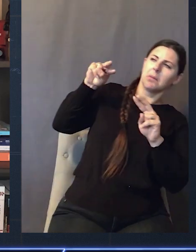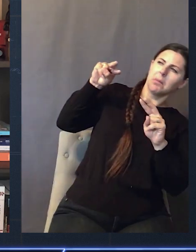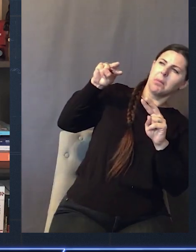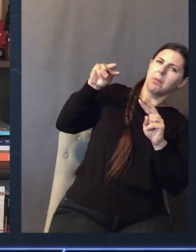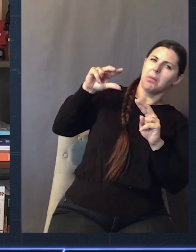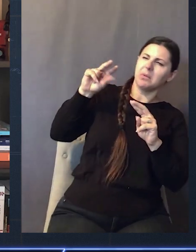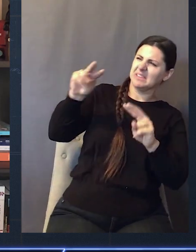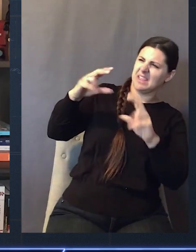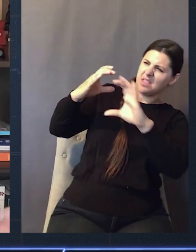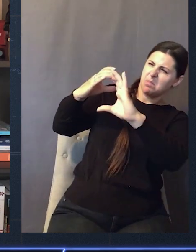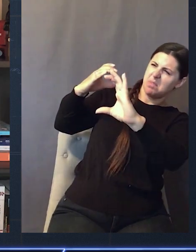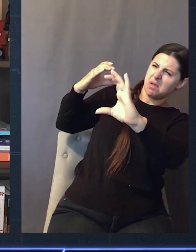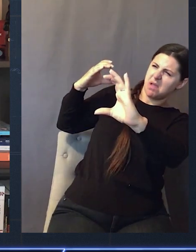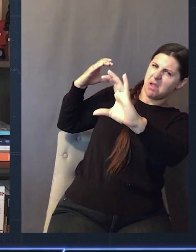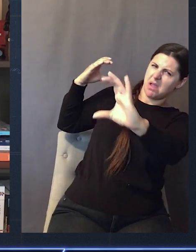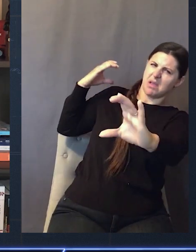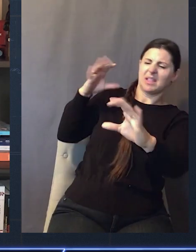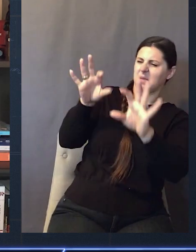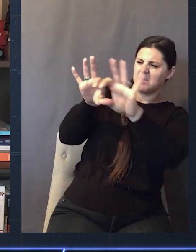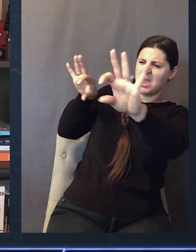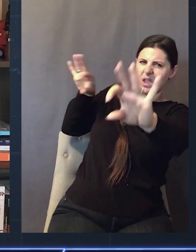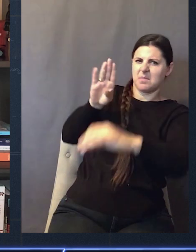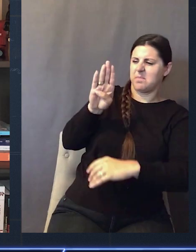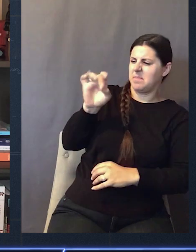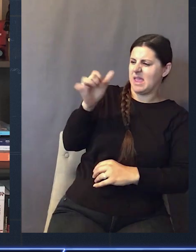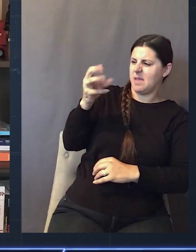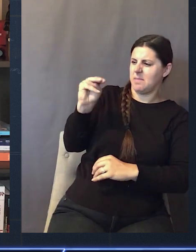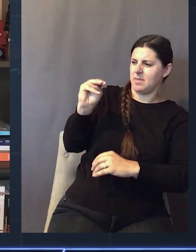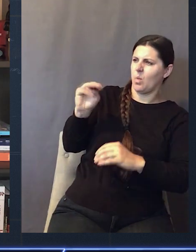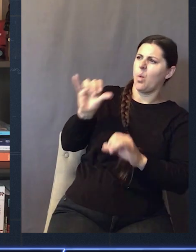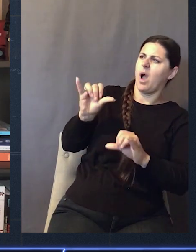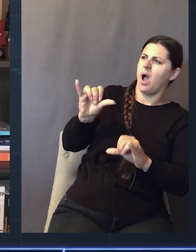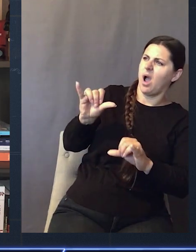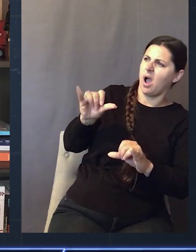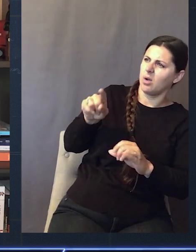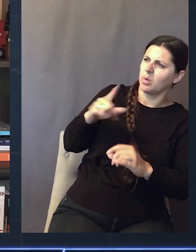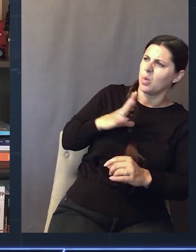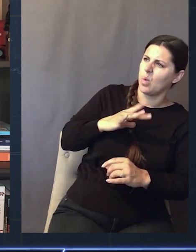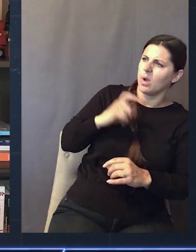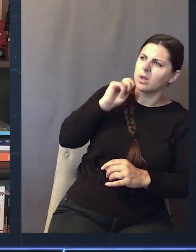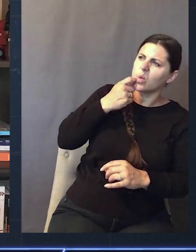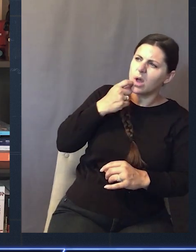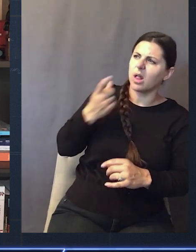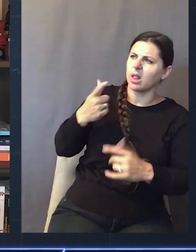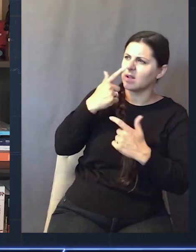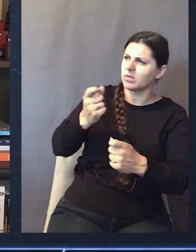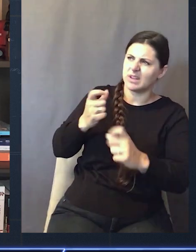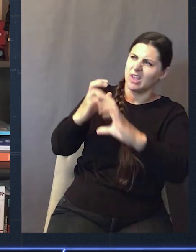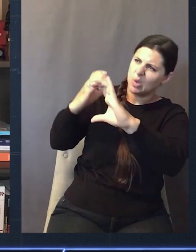I step way, way, way back so I can get a picture of this incredible beam. And I think that's